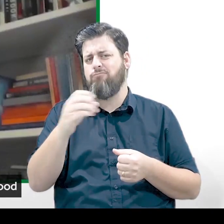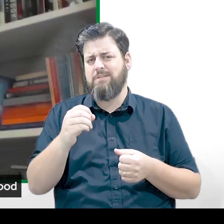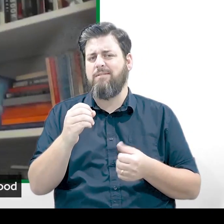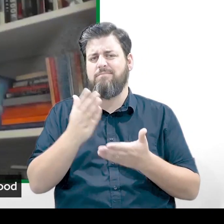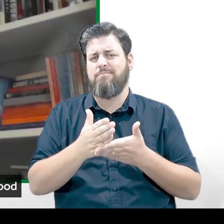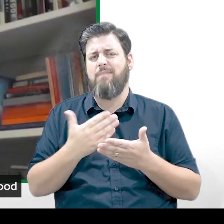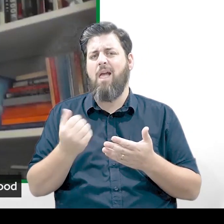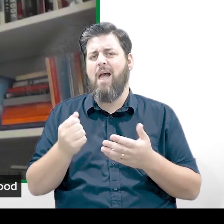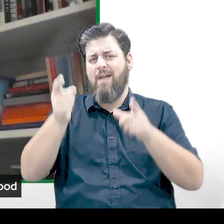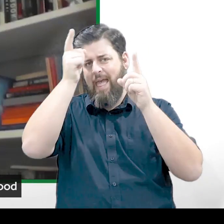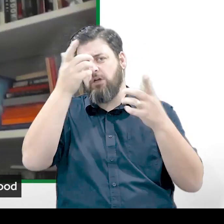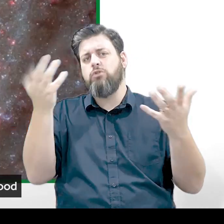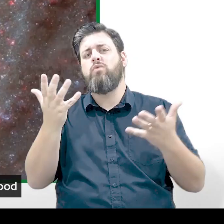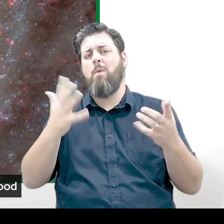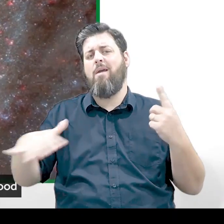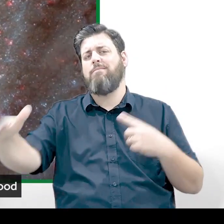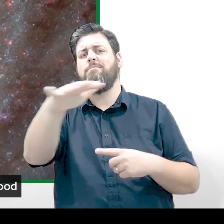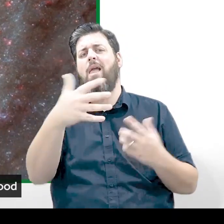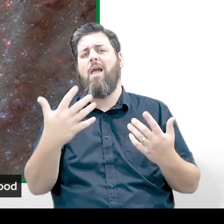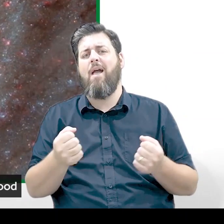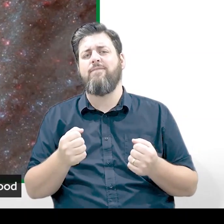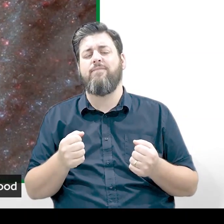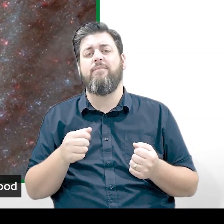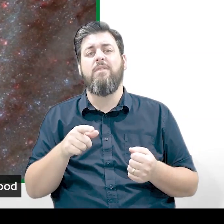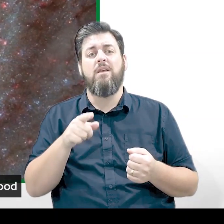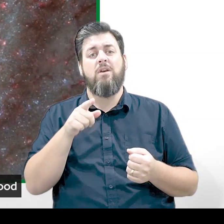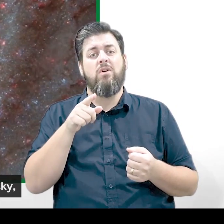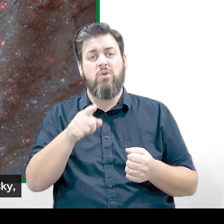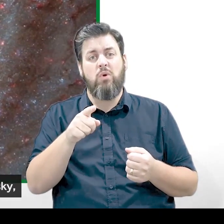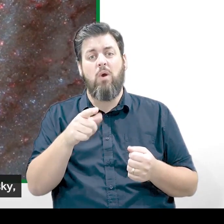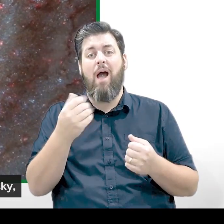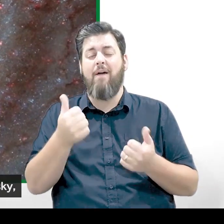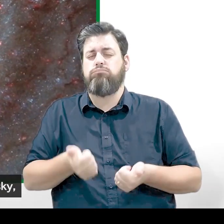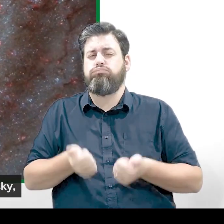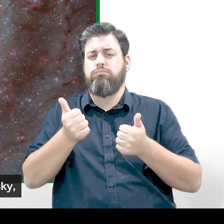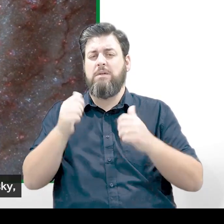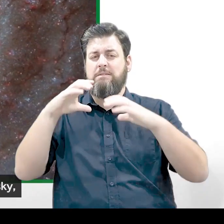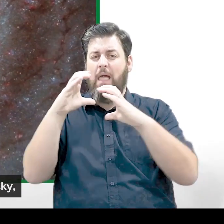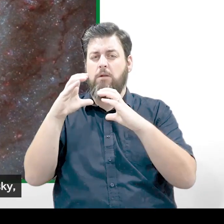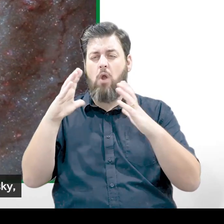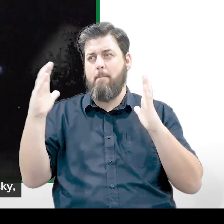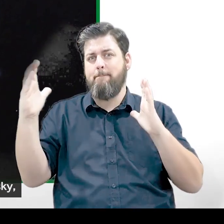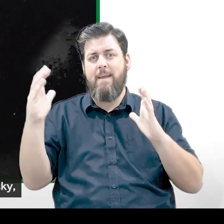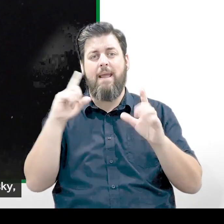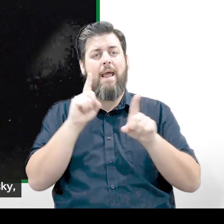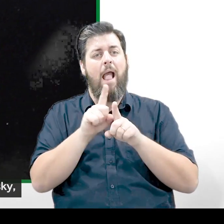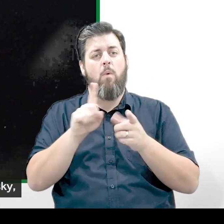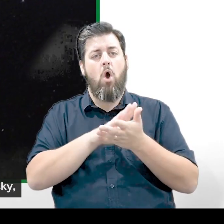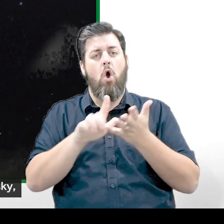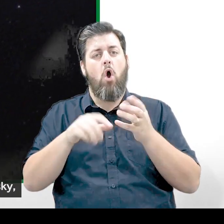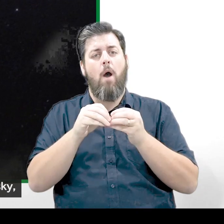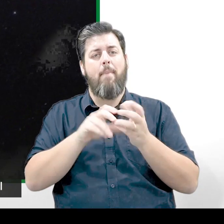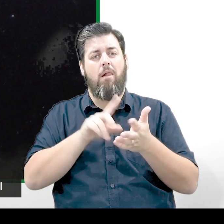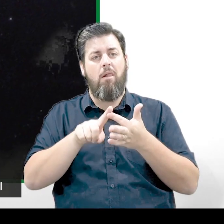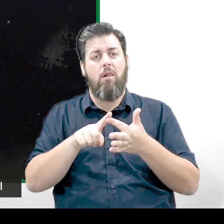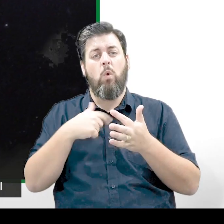somewhere out in the solar system. If you look and you've got a really good telescope like the Hubble telescope, you can see galaxies all over